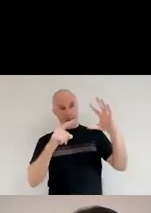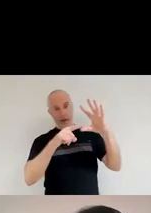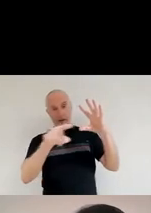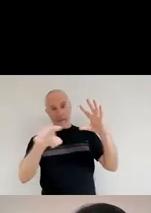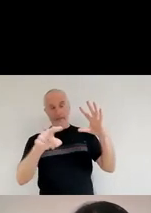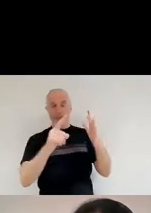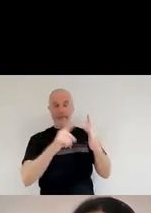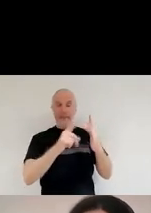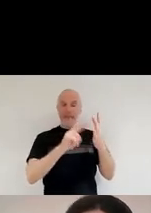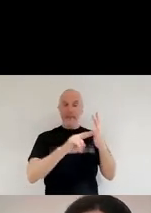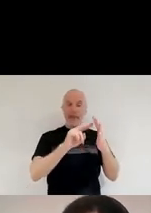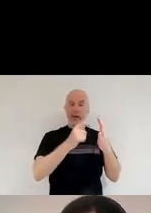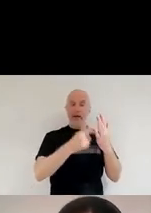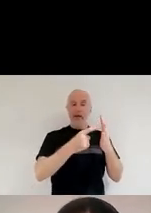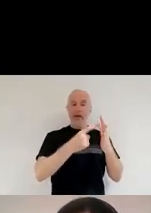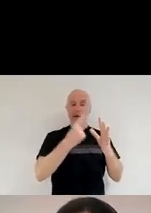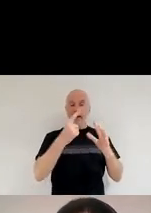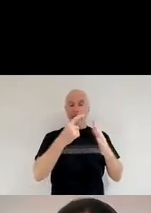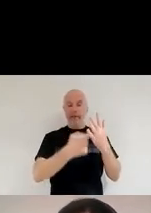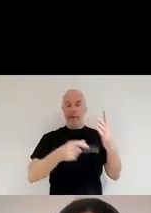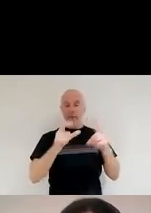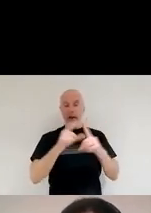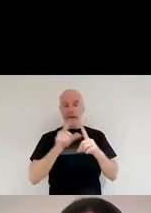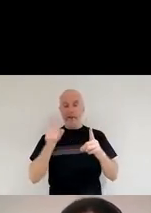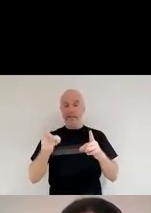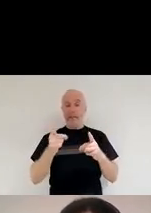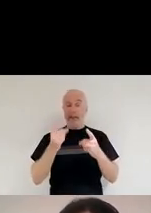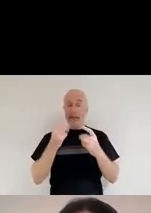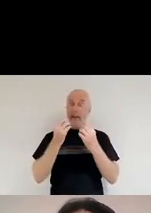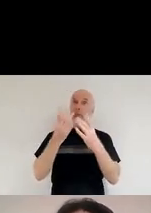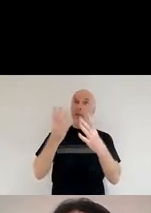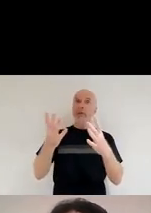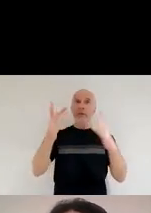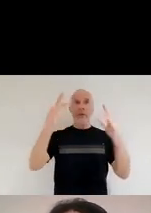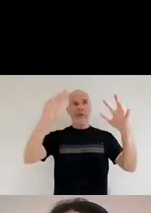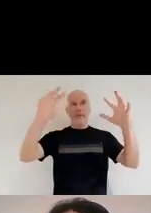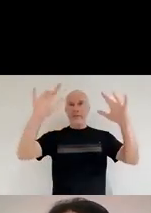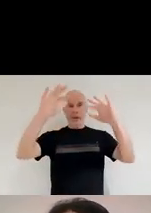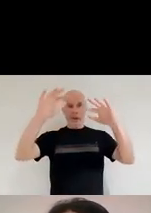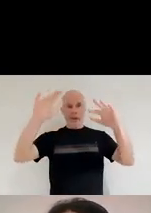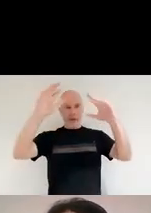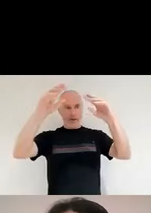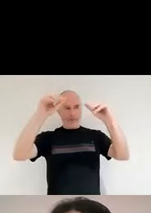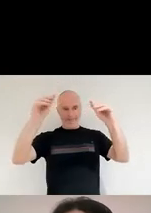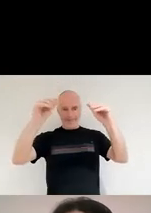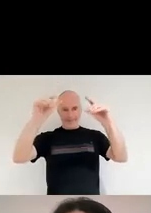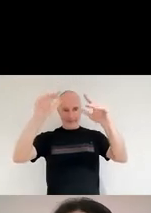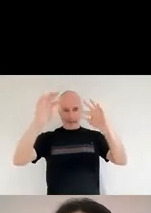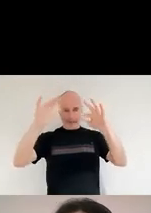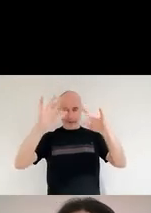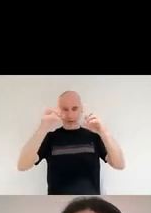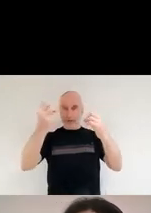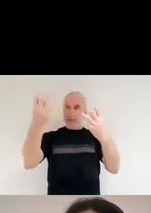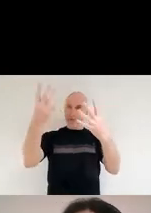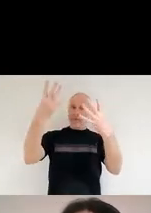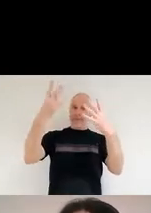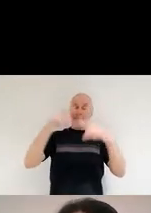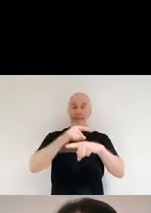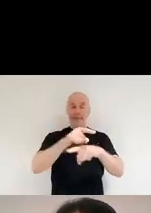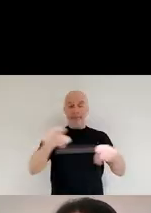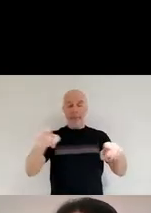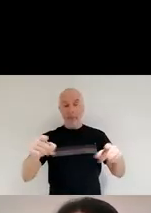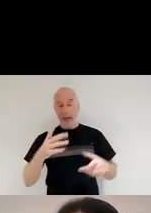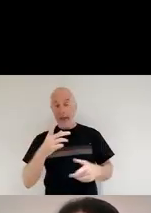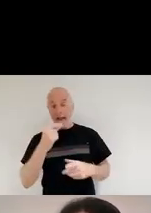this beautiful dust glow, right? And we can do something even cooler. We can paste one